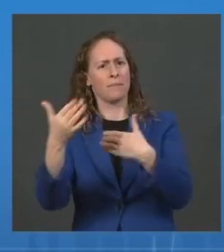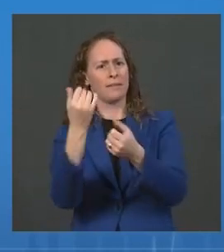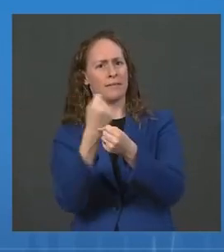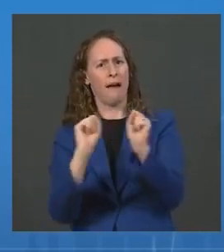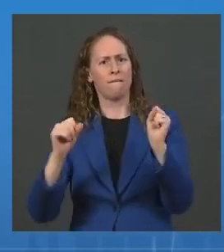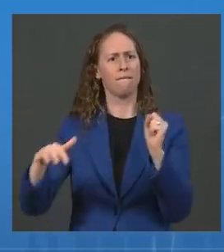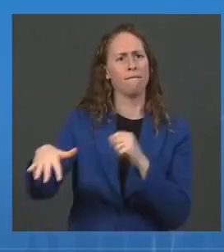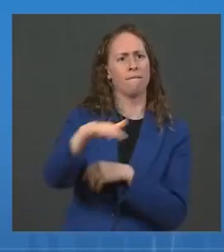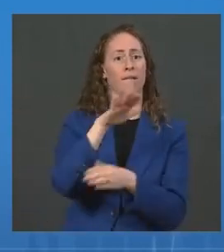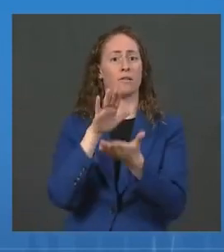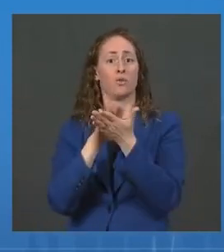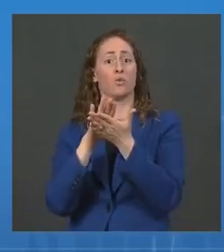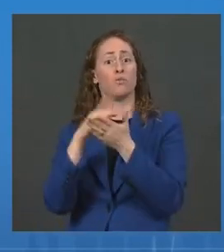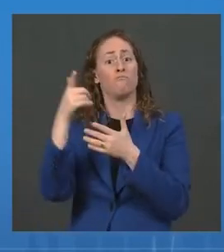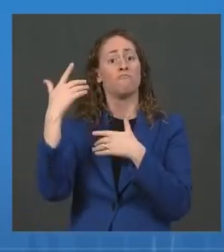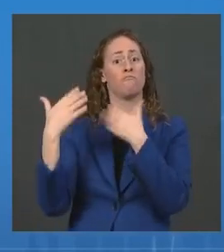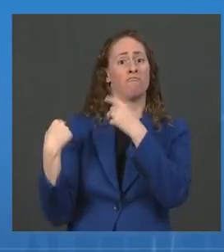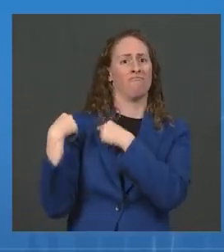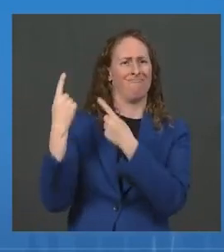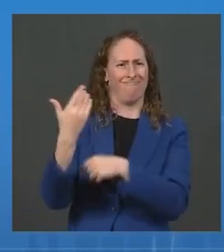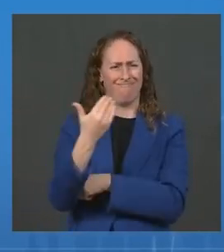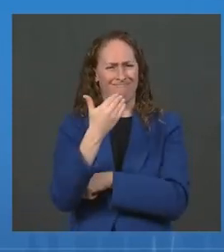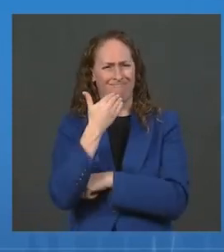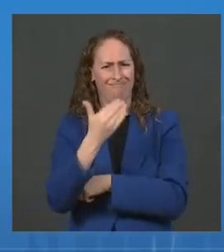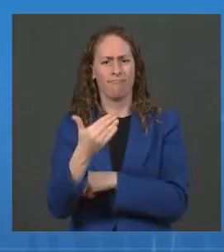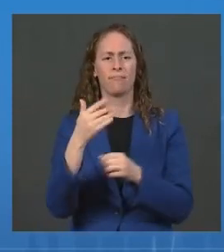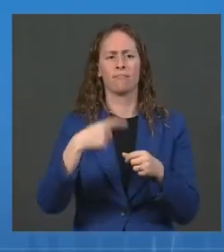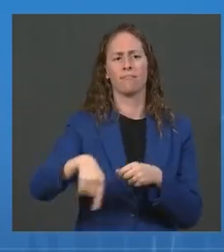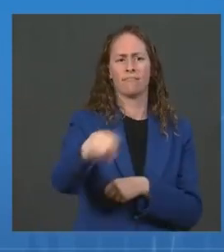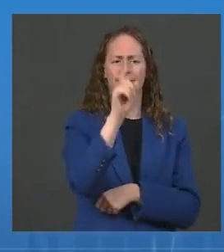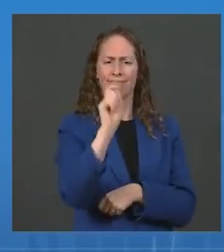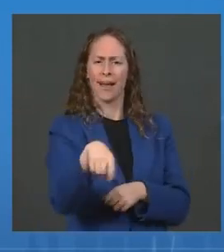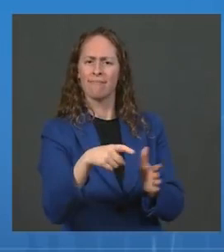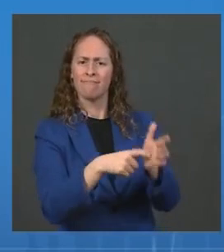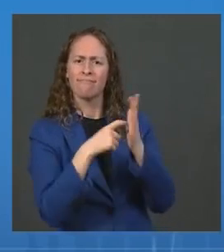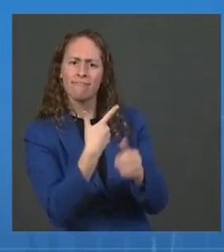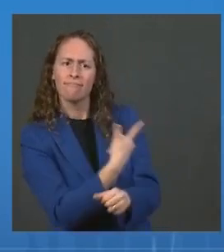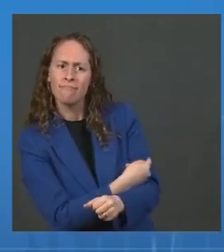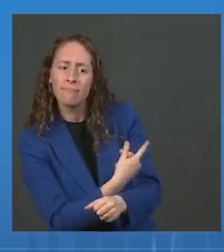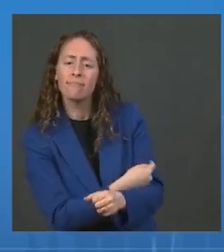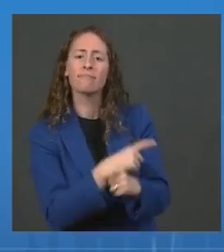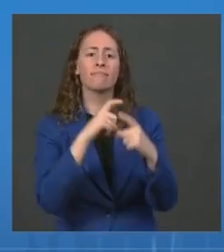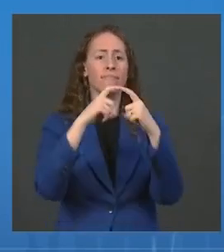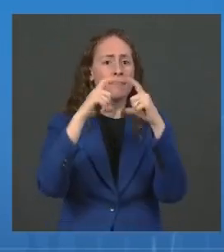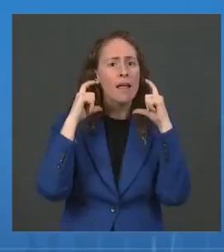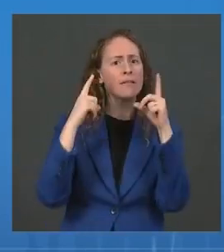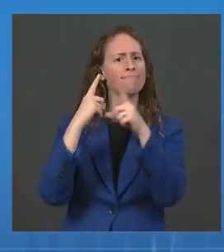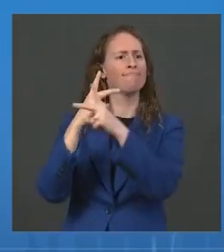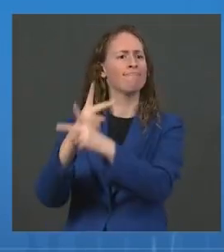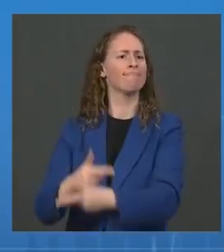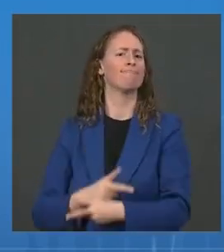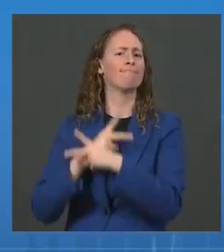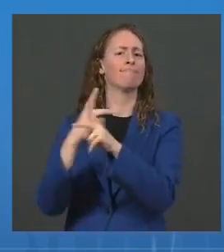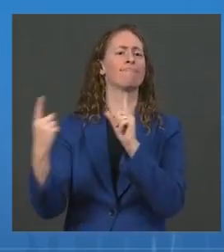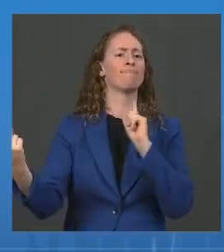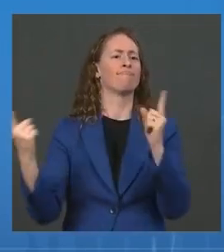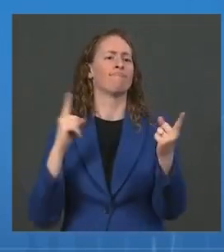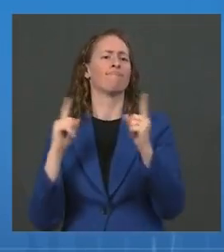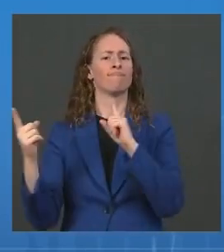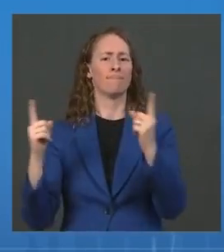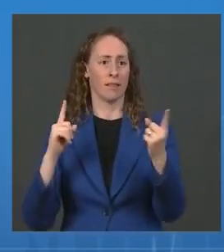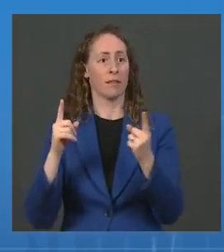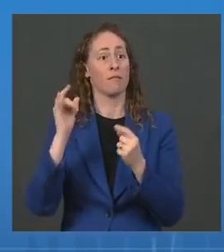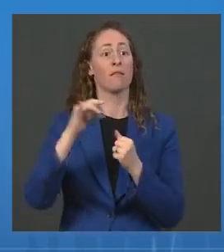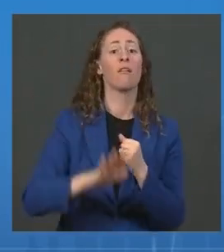including vaccinations, masking, and testing. We have provided all schools throughout the country over